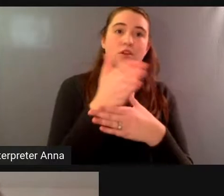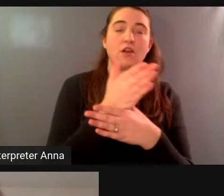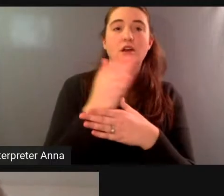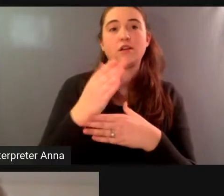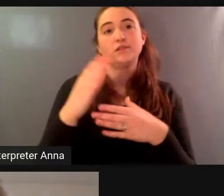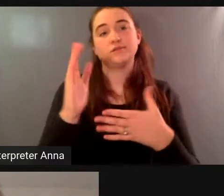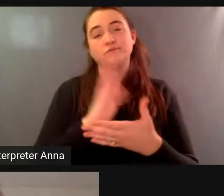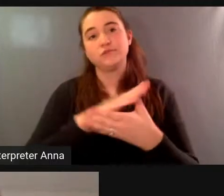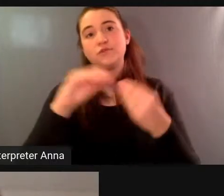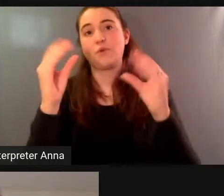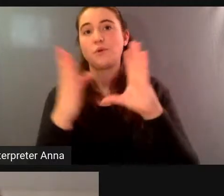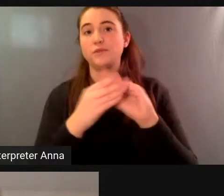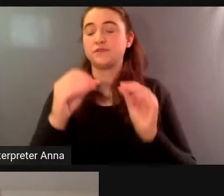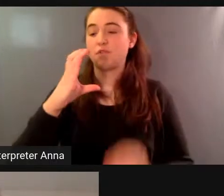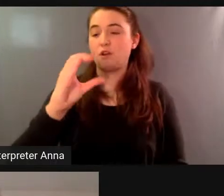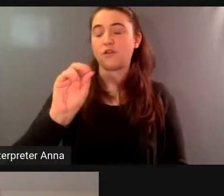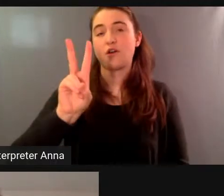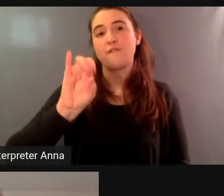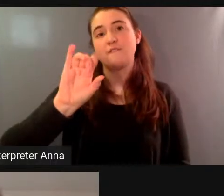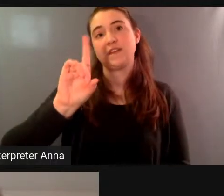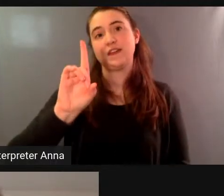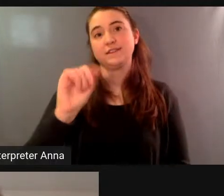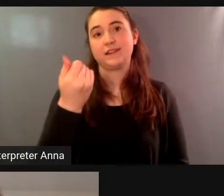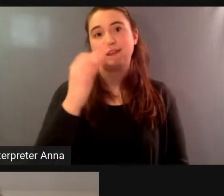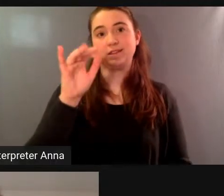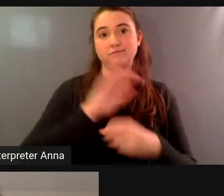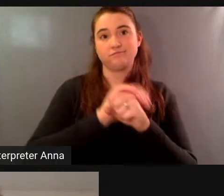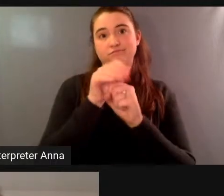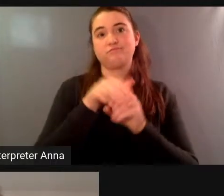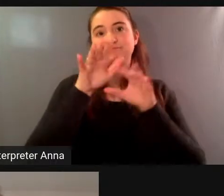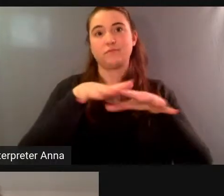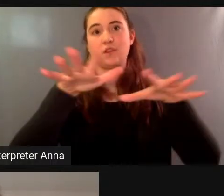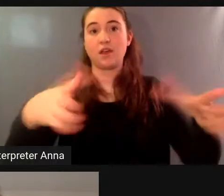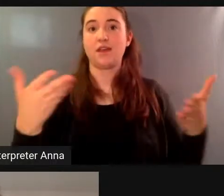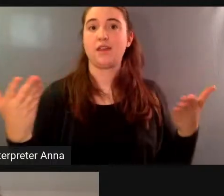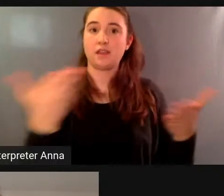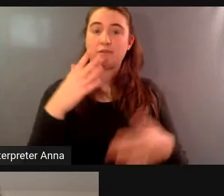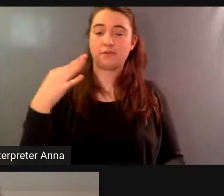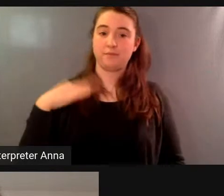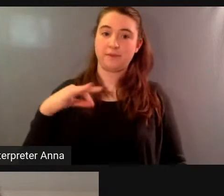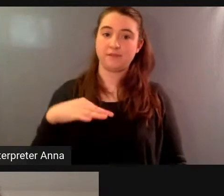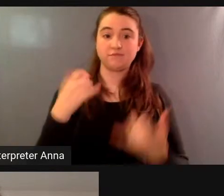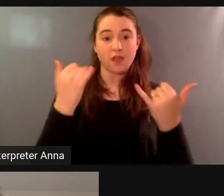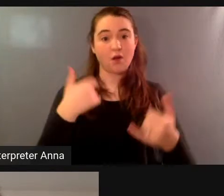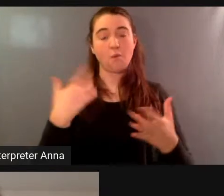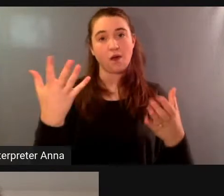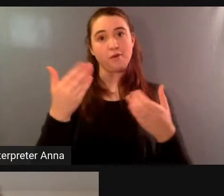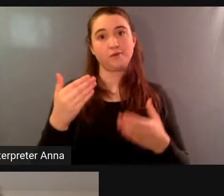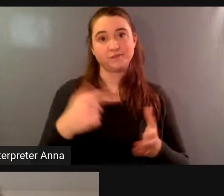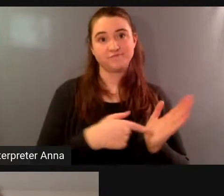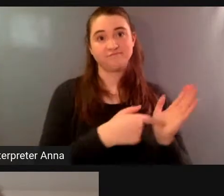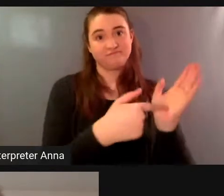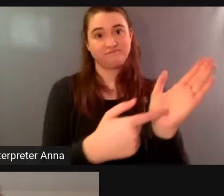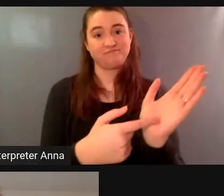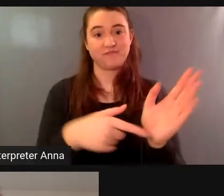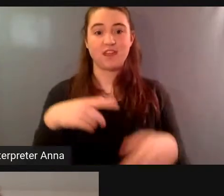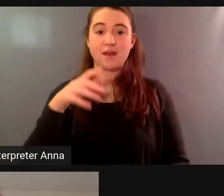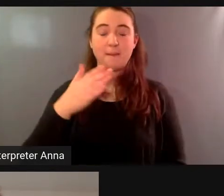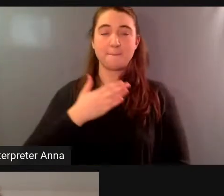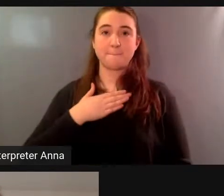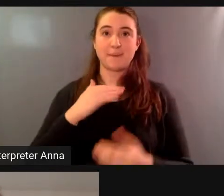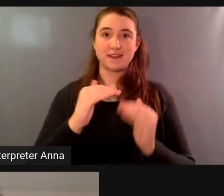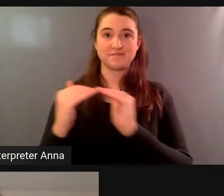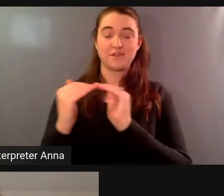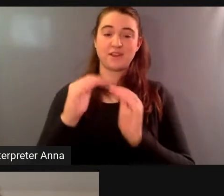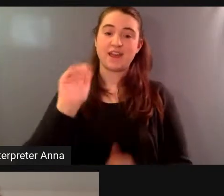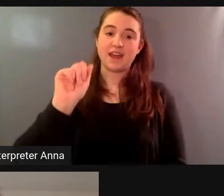i'd like to now introduce my dear friend and colleague andre van buren who i rarely get to see outside of the the snowy snowy hills of